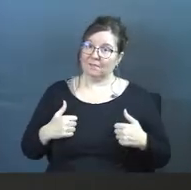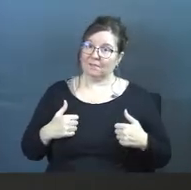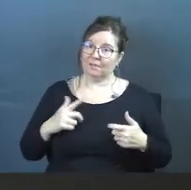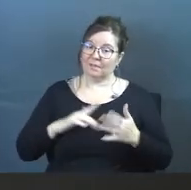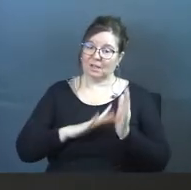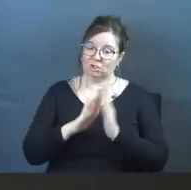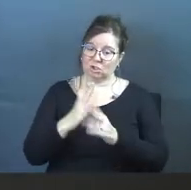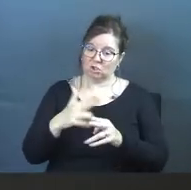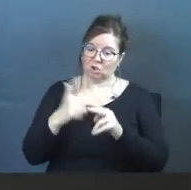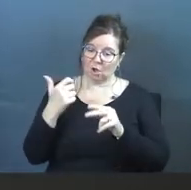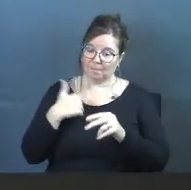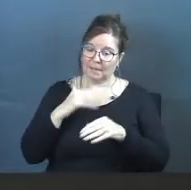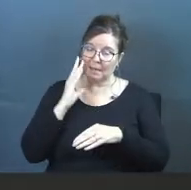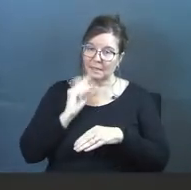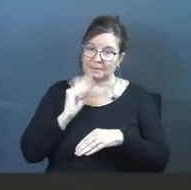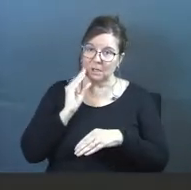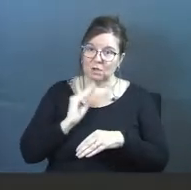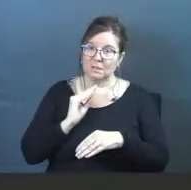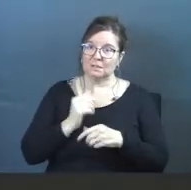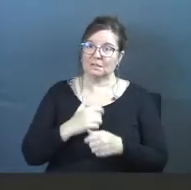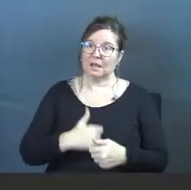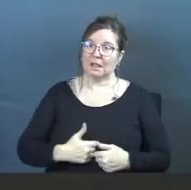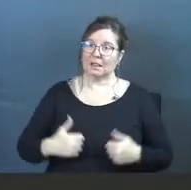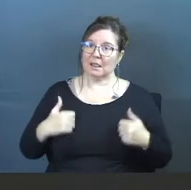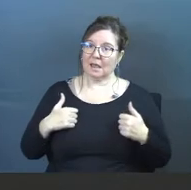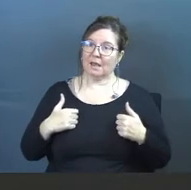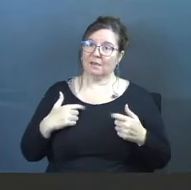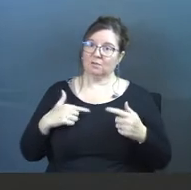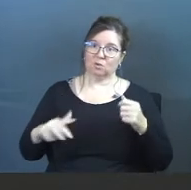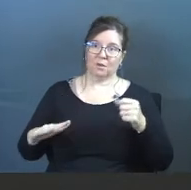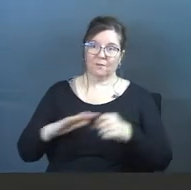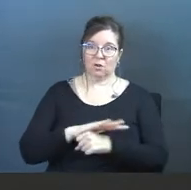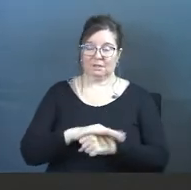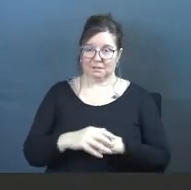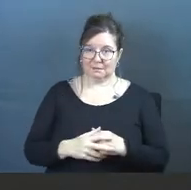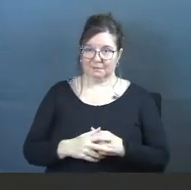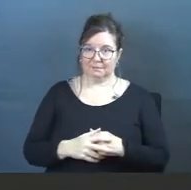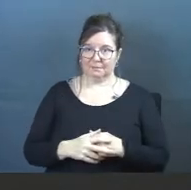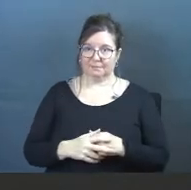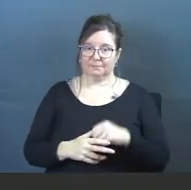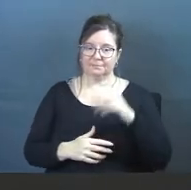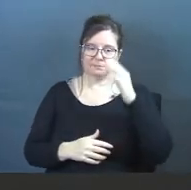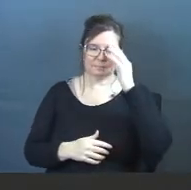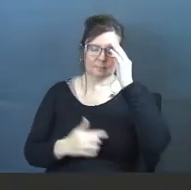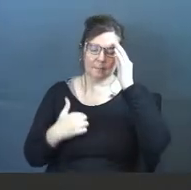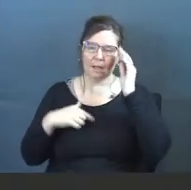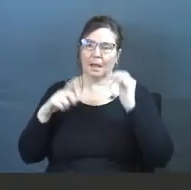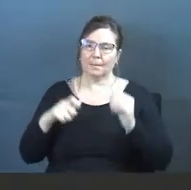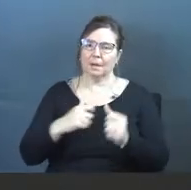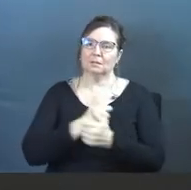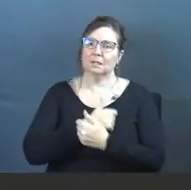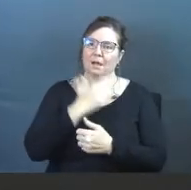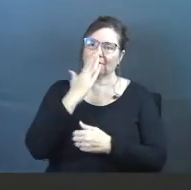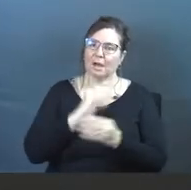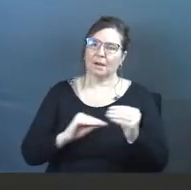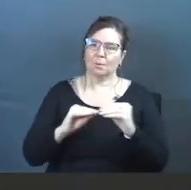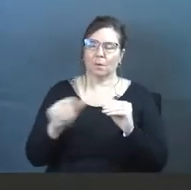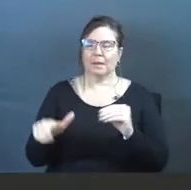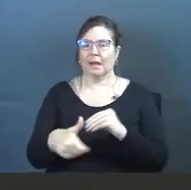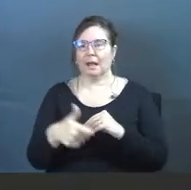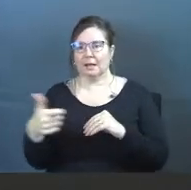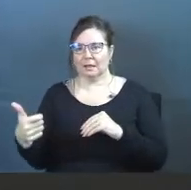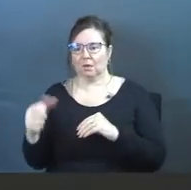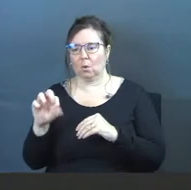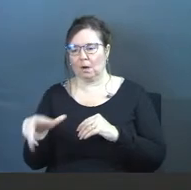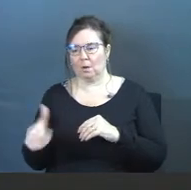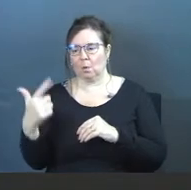life that Jesus called me, and experience life, and life to the fullest. I must love God more than anything